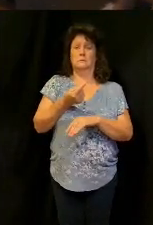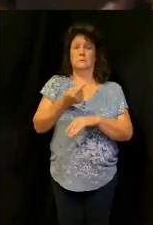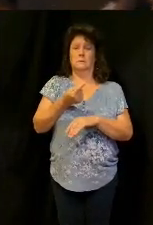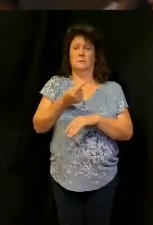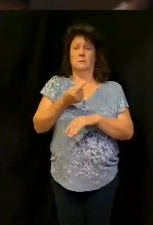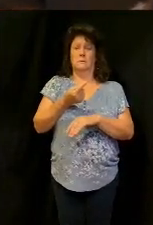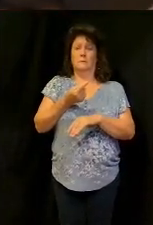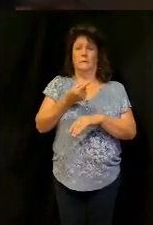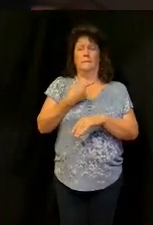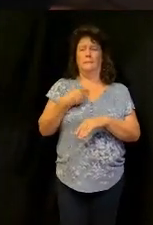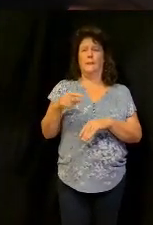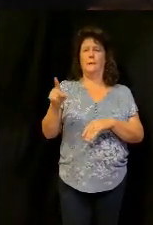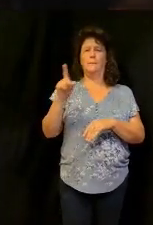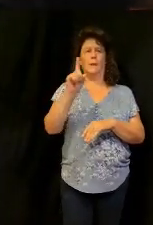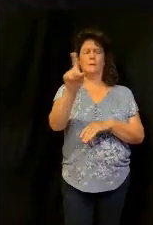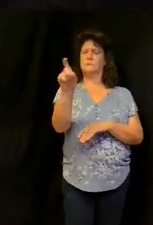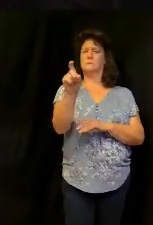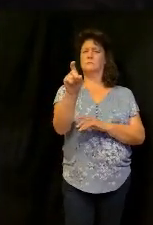now let me ask you a question